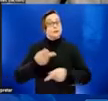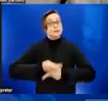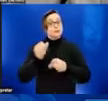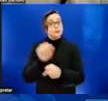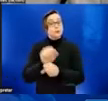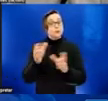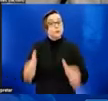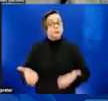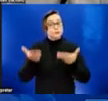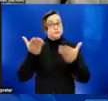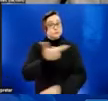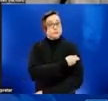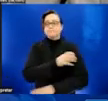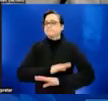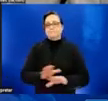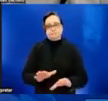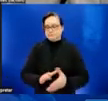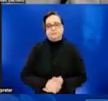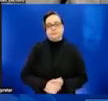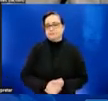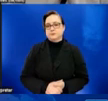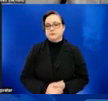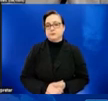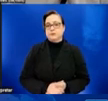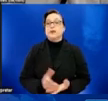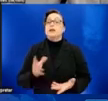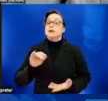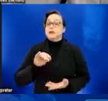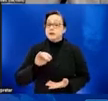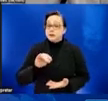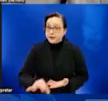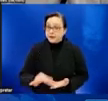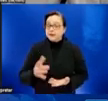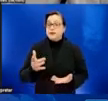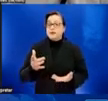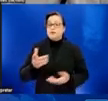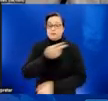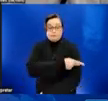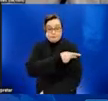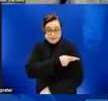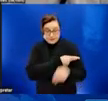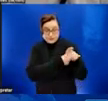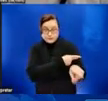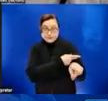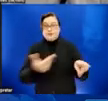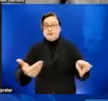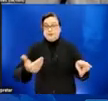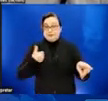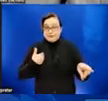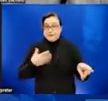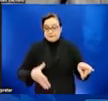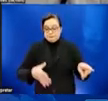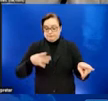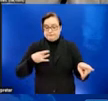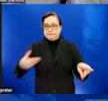And we do recommend if you are caring for a patient who has monkeypox or could have monkeypox that you wear the appropriate